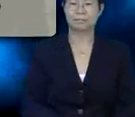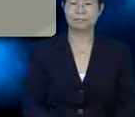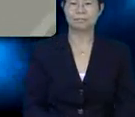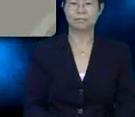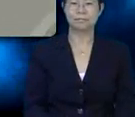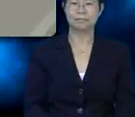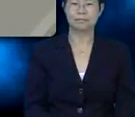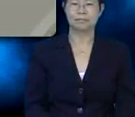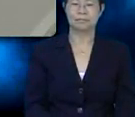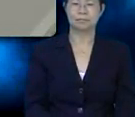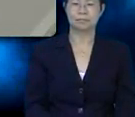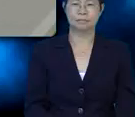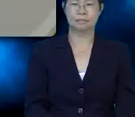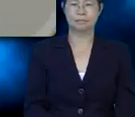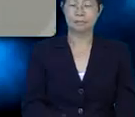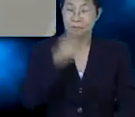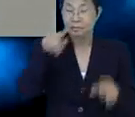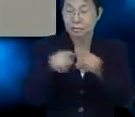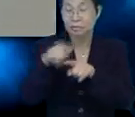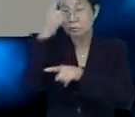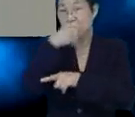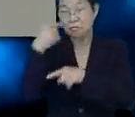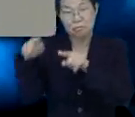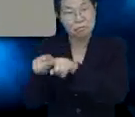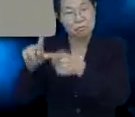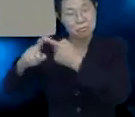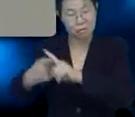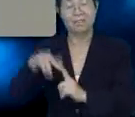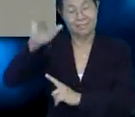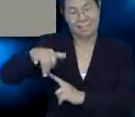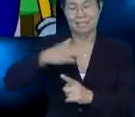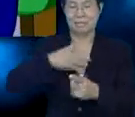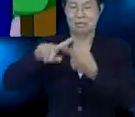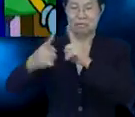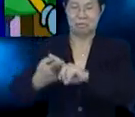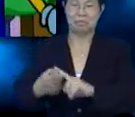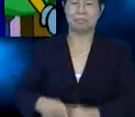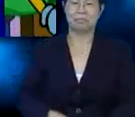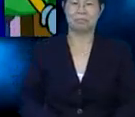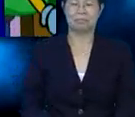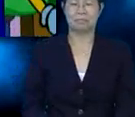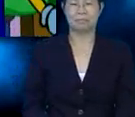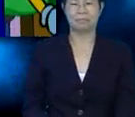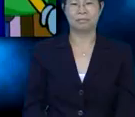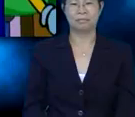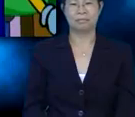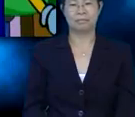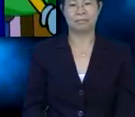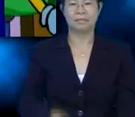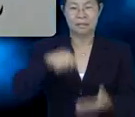Look at this sketch. Does this sketch look like your friend? Oh, yes, it does.